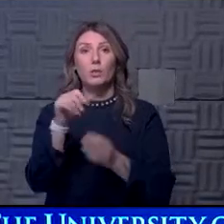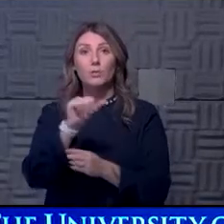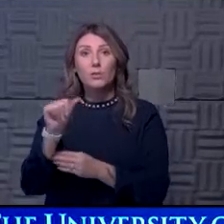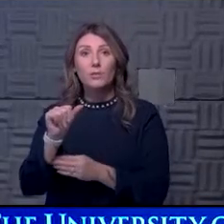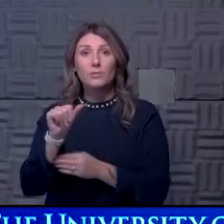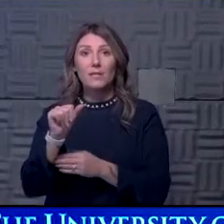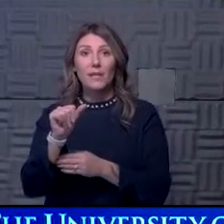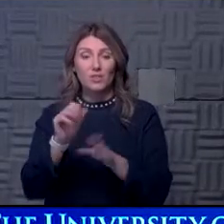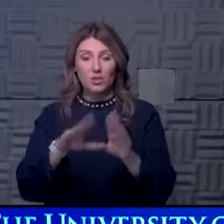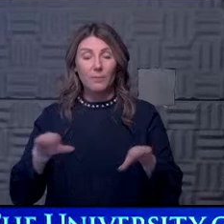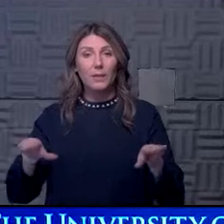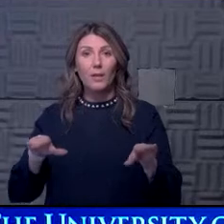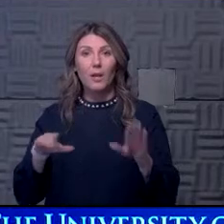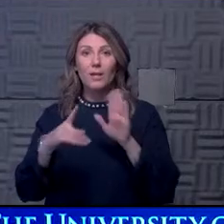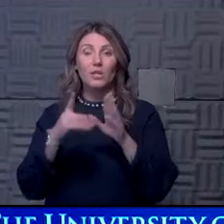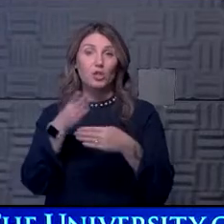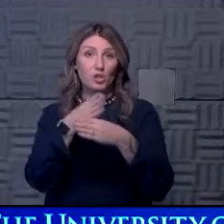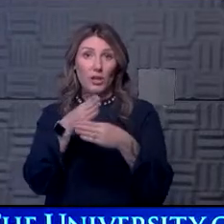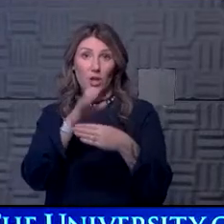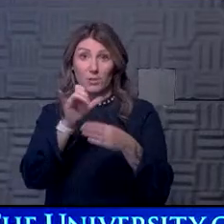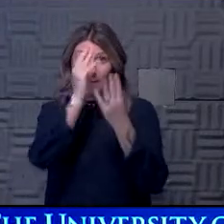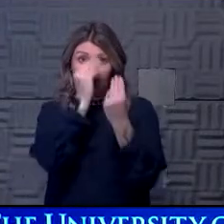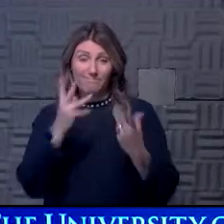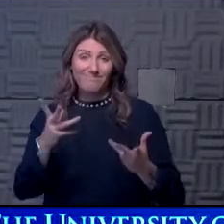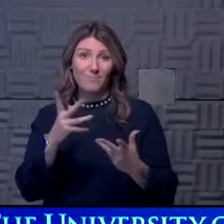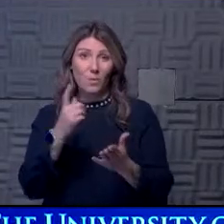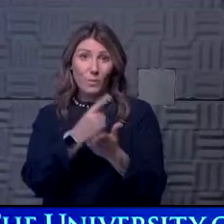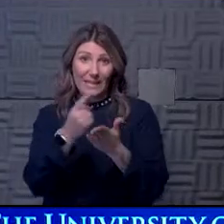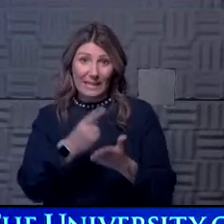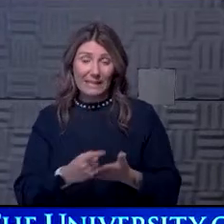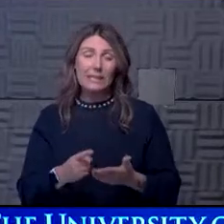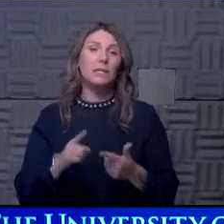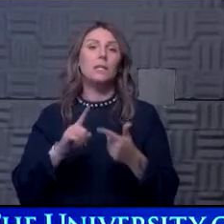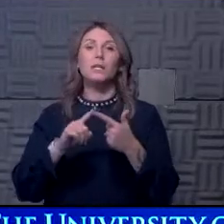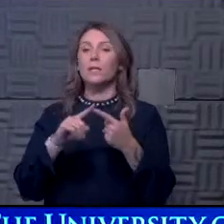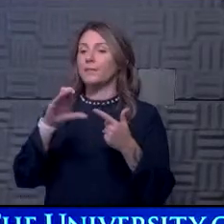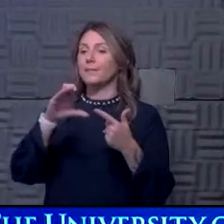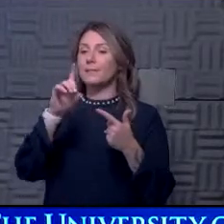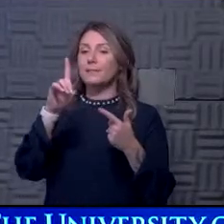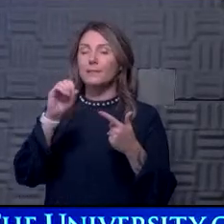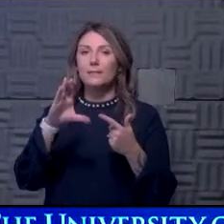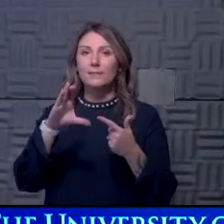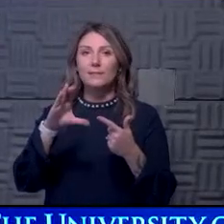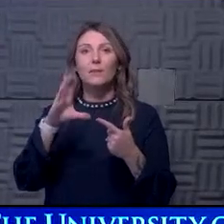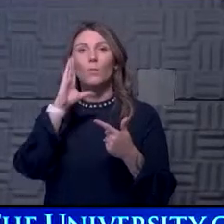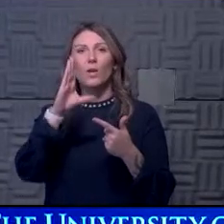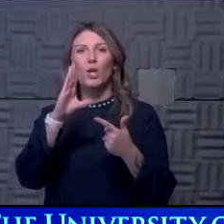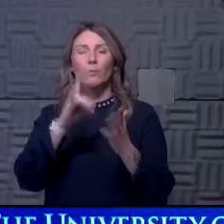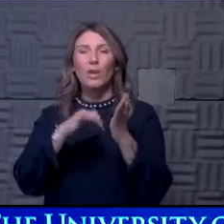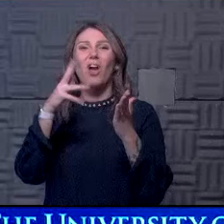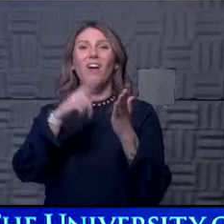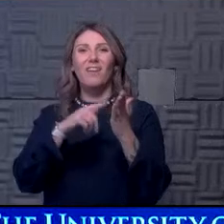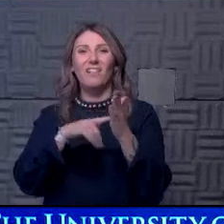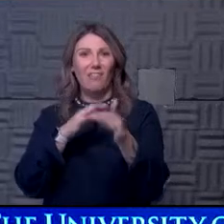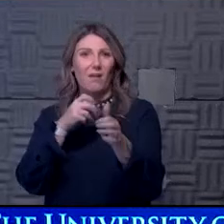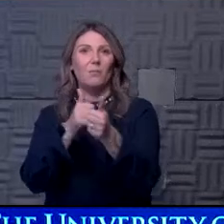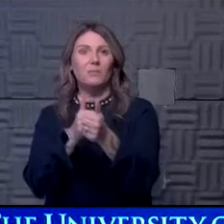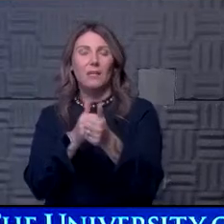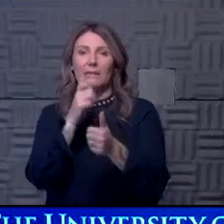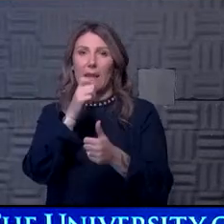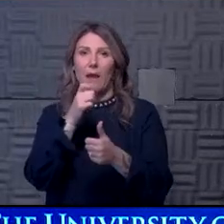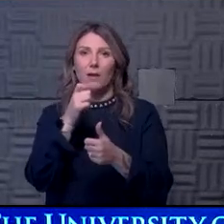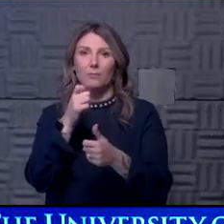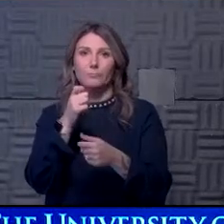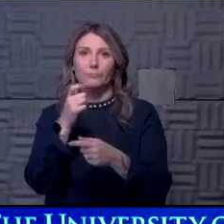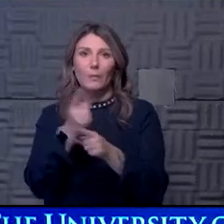shares that data now weekly, uh, the CDC periodically updates, but not on a regular schedule. Um, their